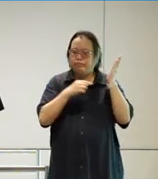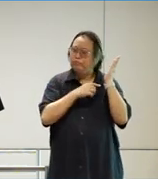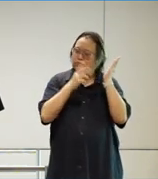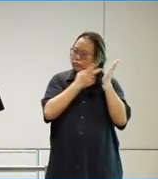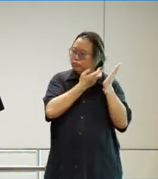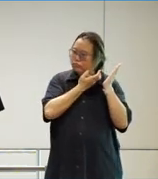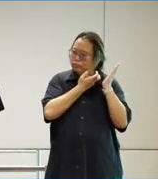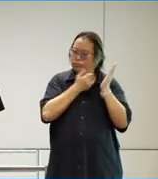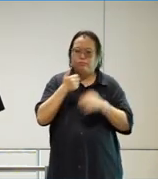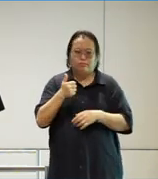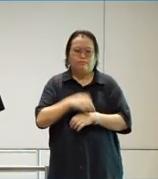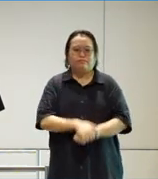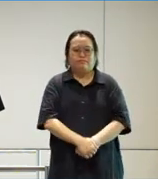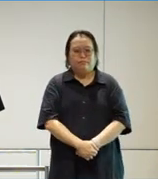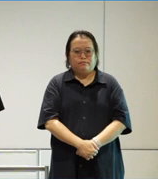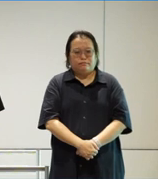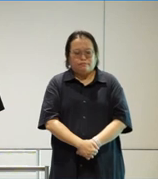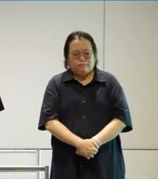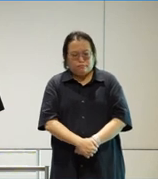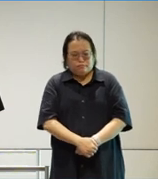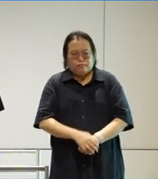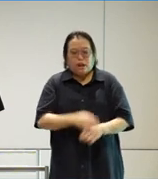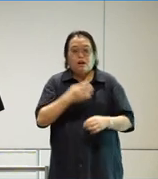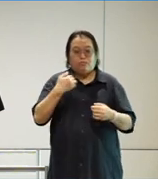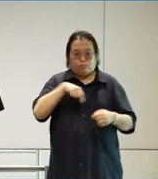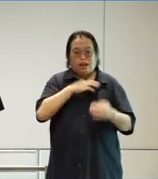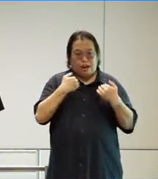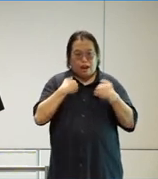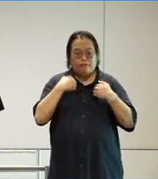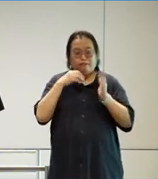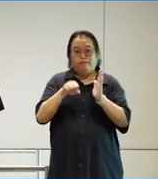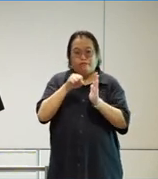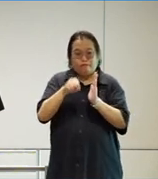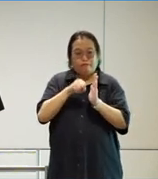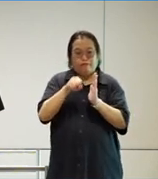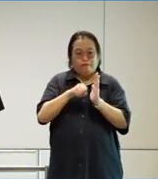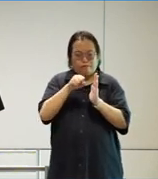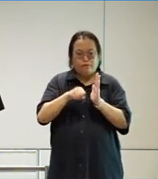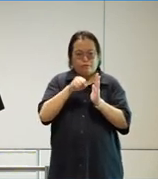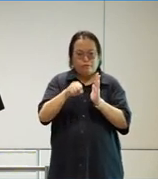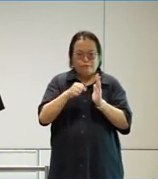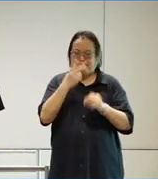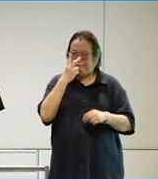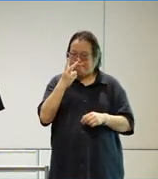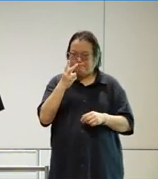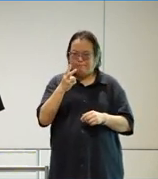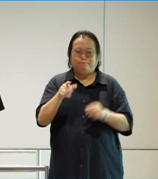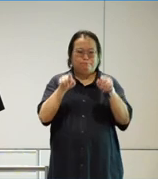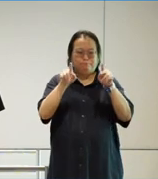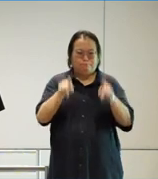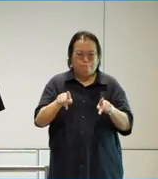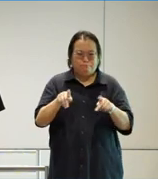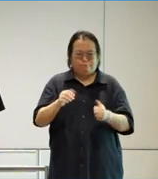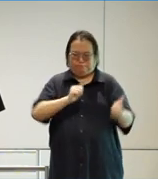than me boring you with lots of speech, we've got a nice little video which really illustrates the system in action. So I'll play a